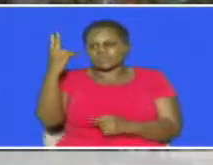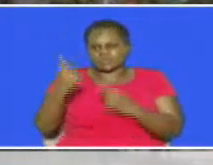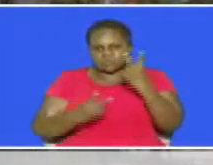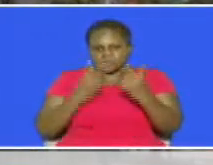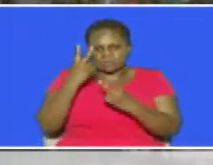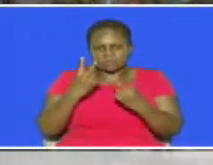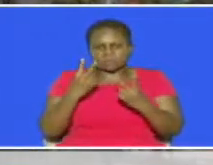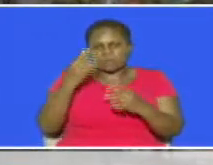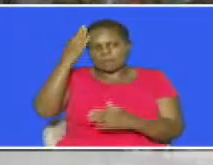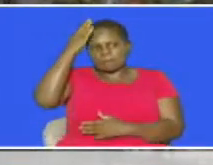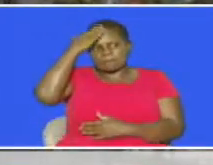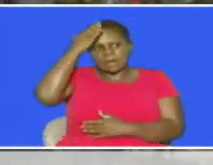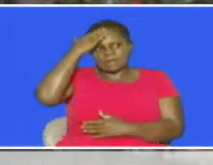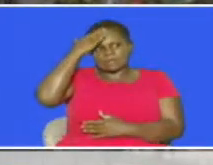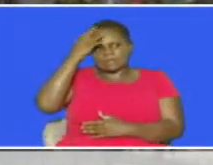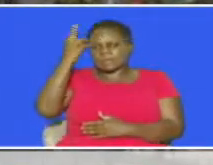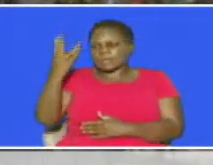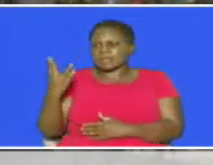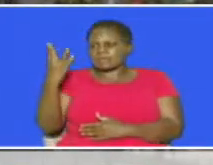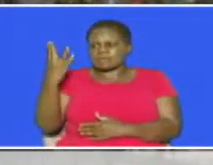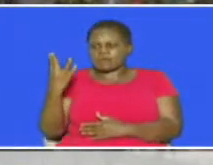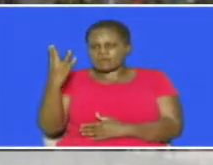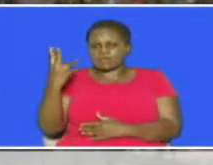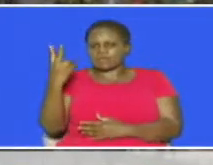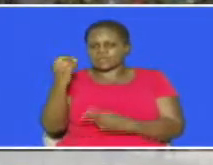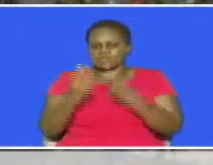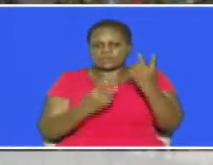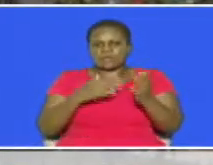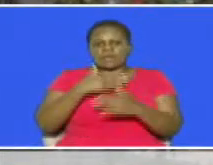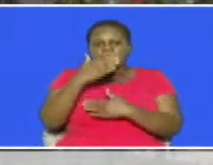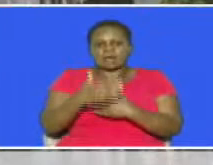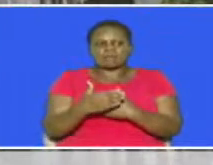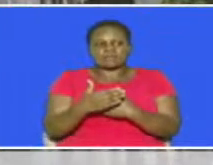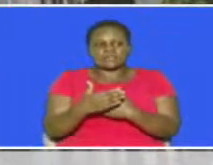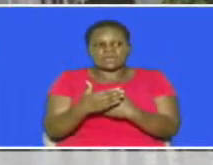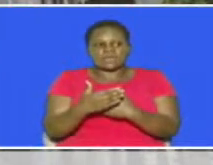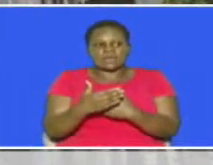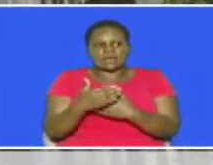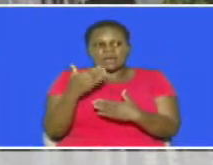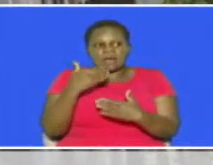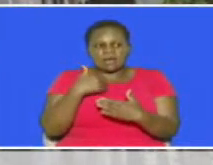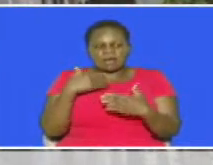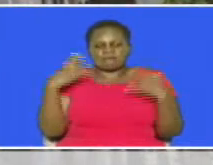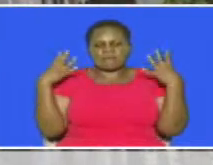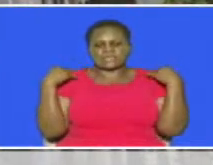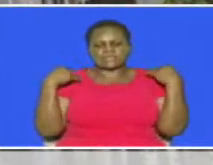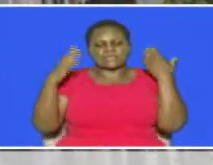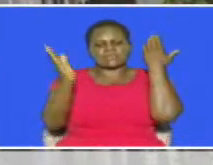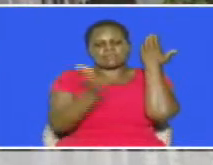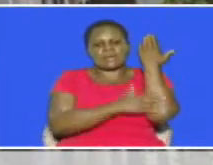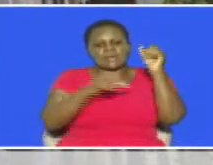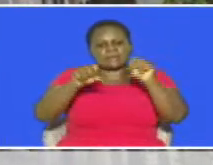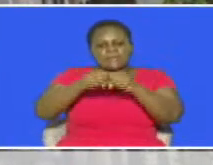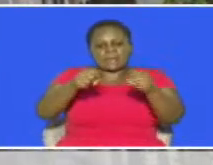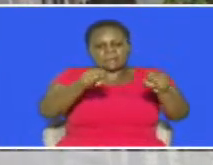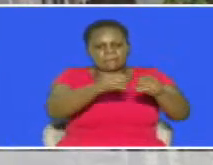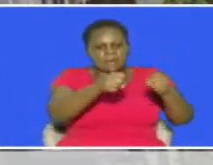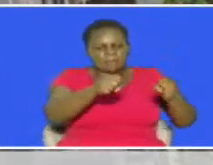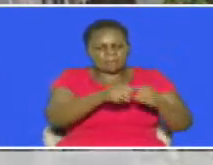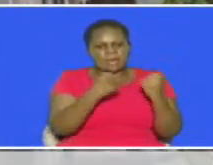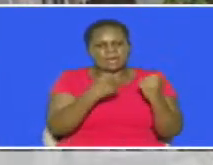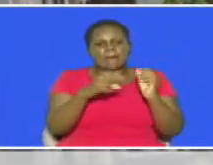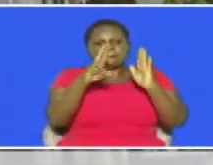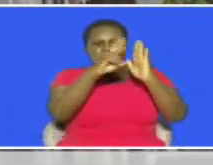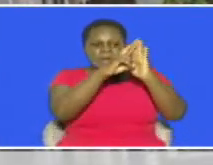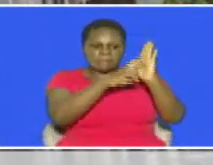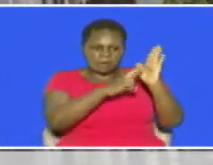to monday april 4th 2022 after carrying out unsafe trading practices and breaches to the prudential